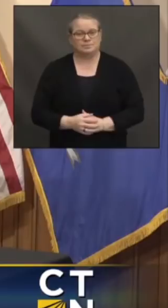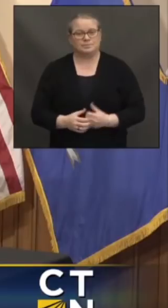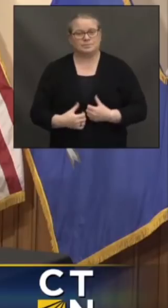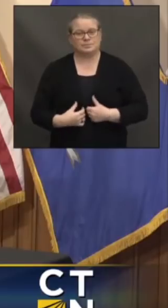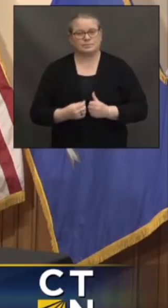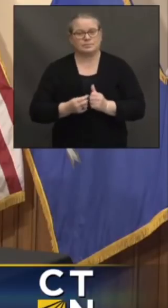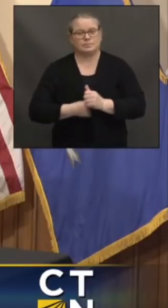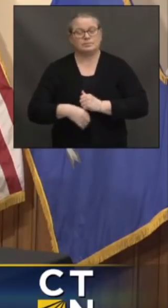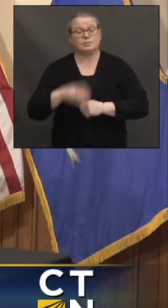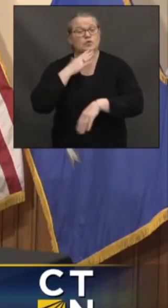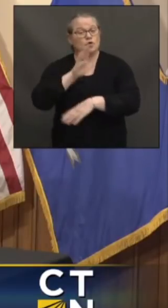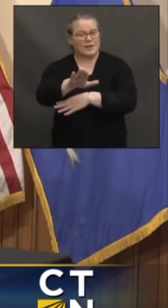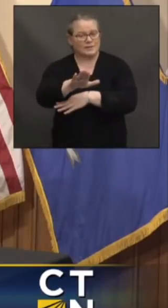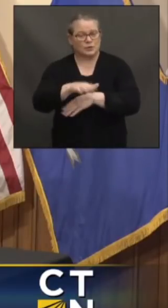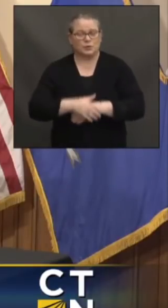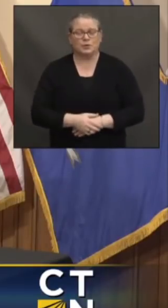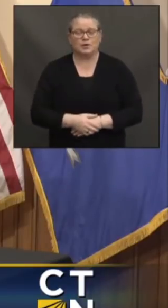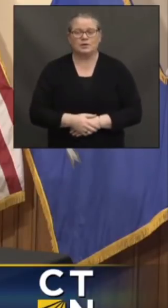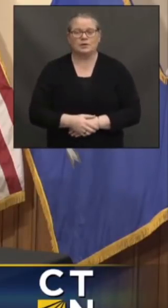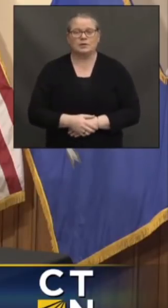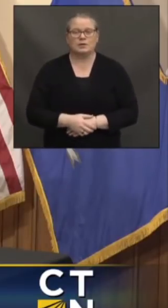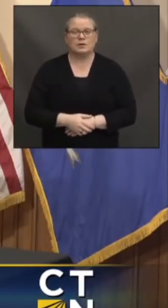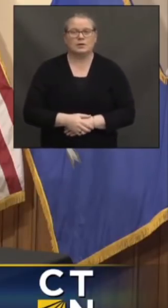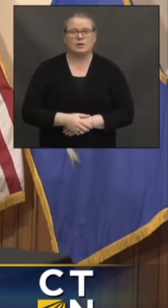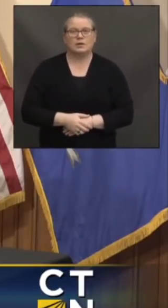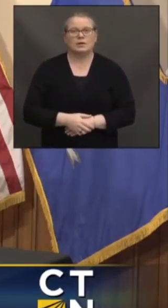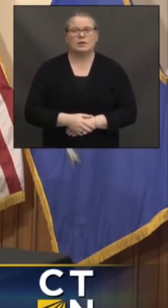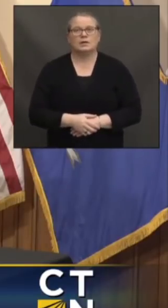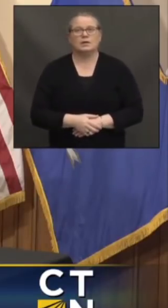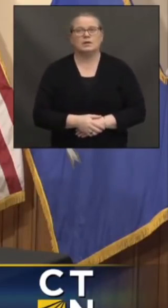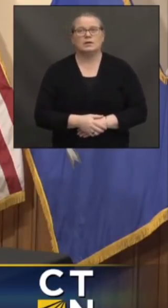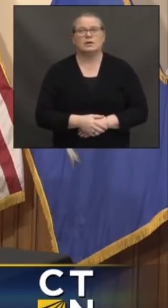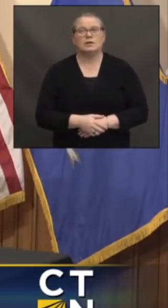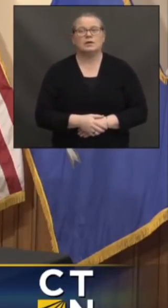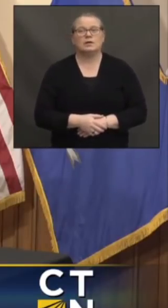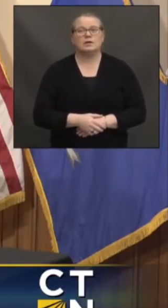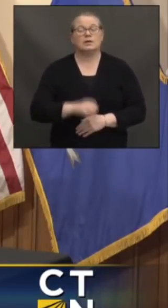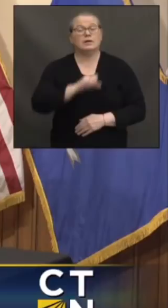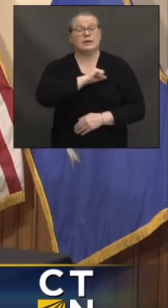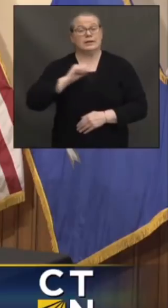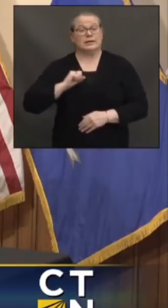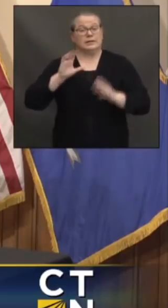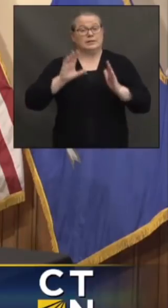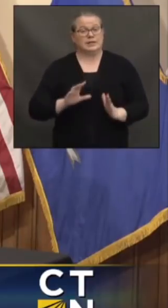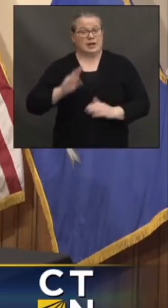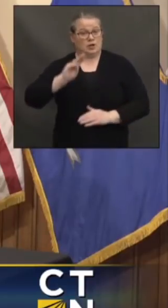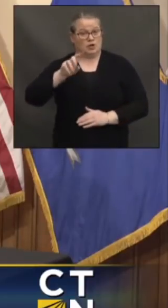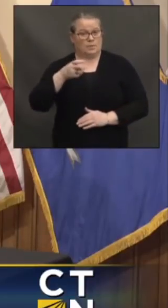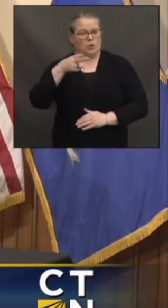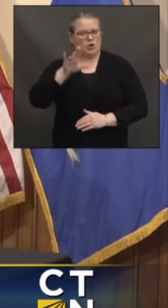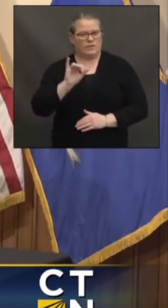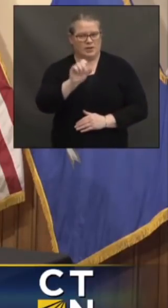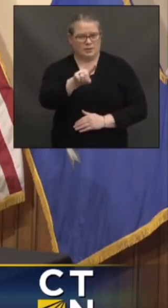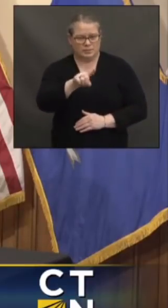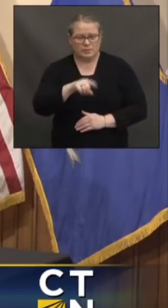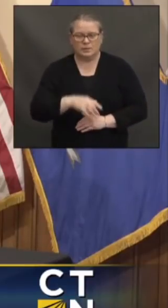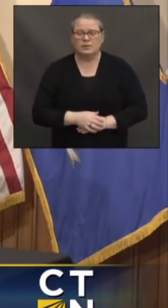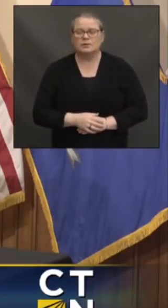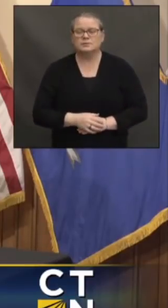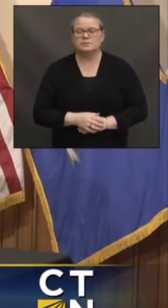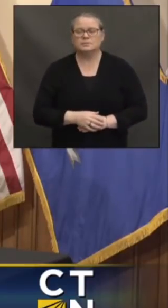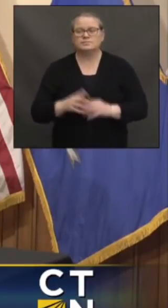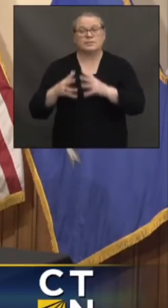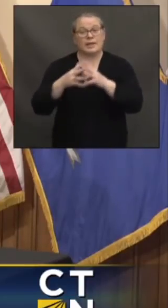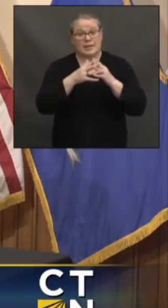Good afternoon. For Senator Murphy, when you talk about the American Relief, Senator, there's a lot to it,